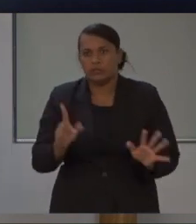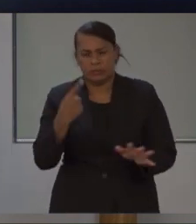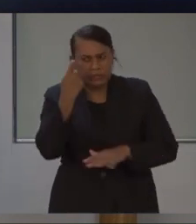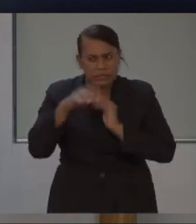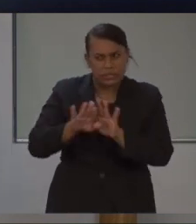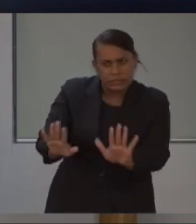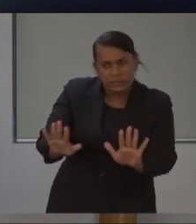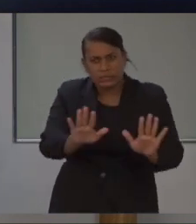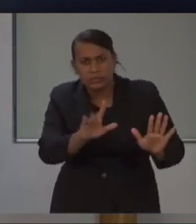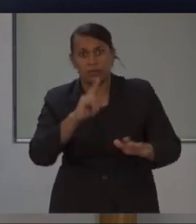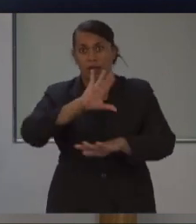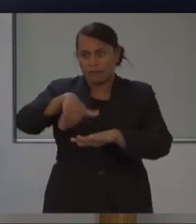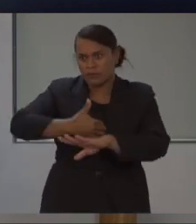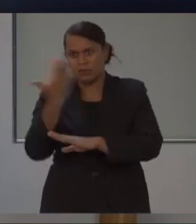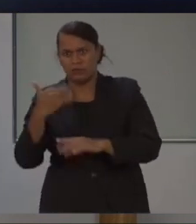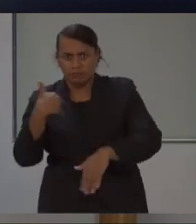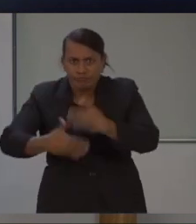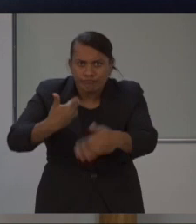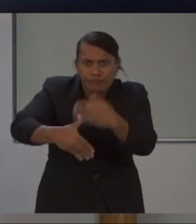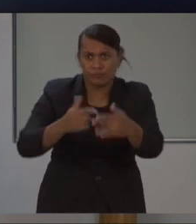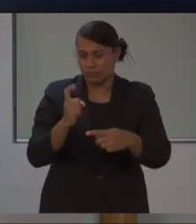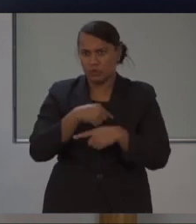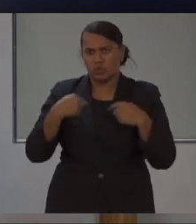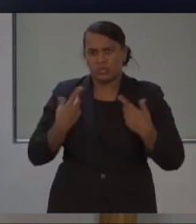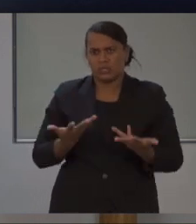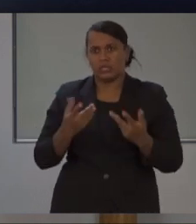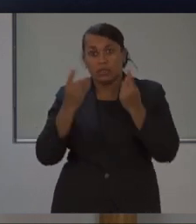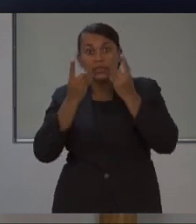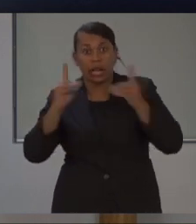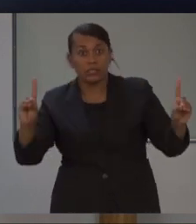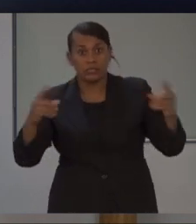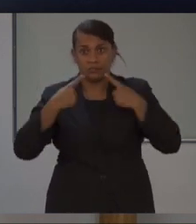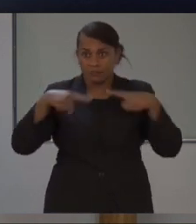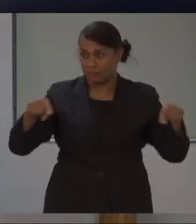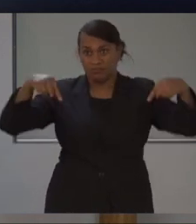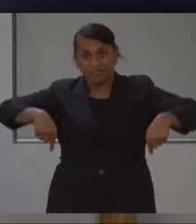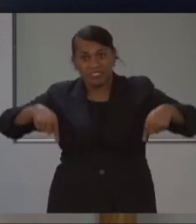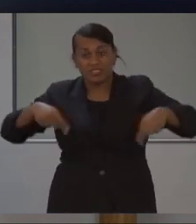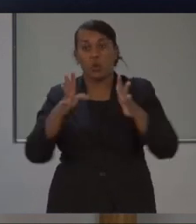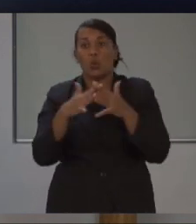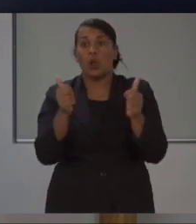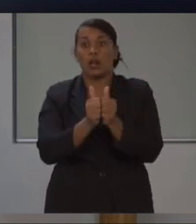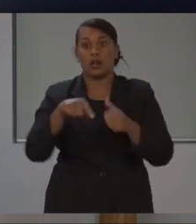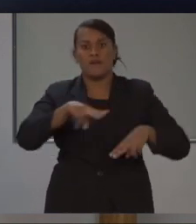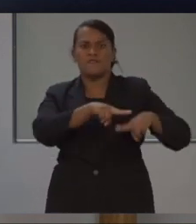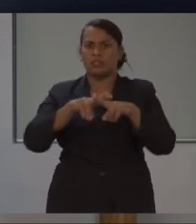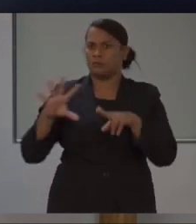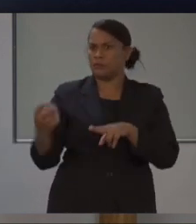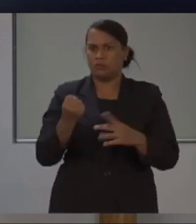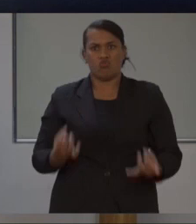That is why I'm declaring this weekend as Fiji's weekend of readiness and responsibility.